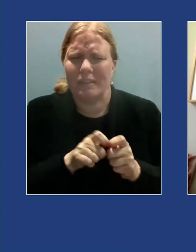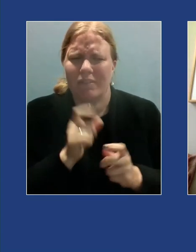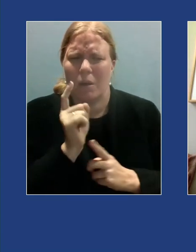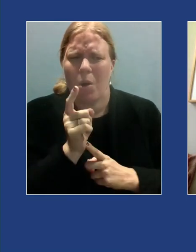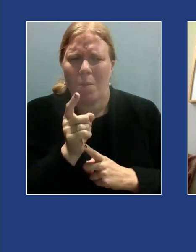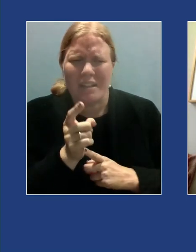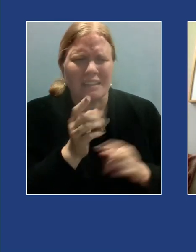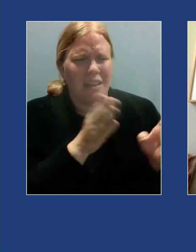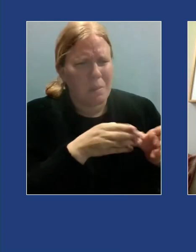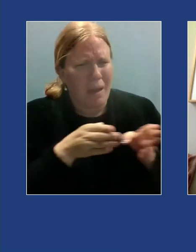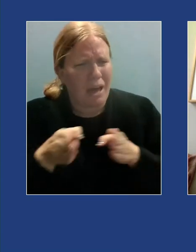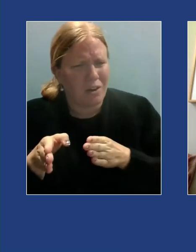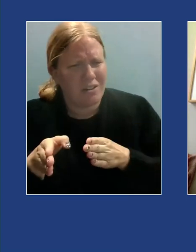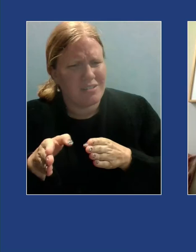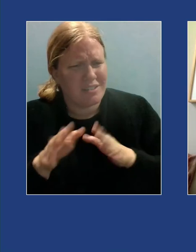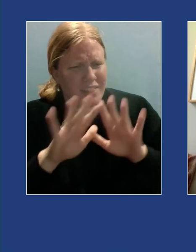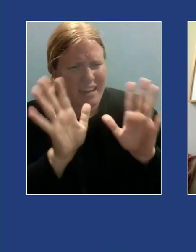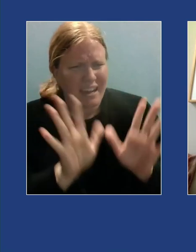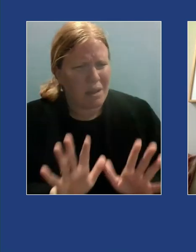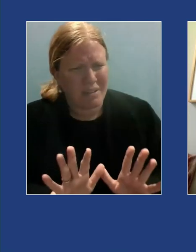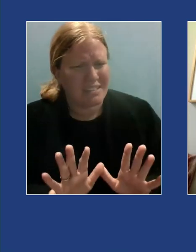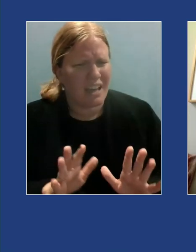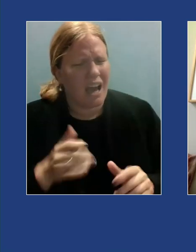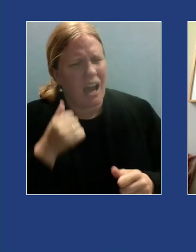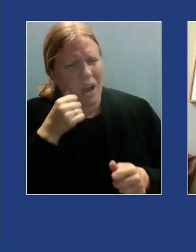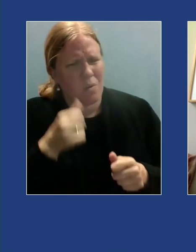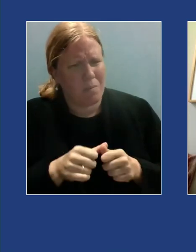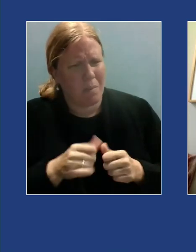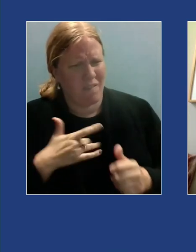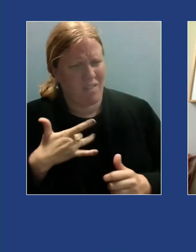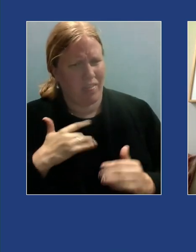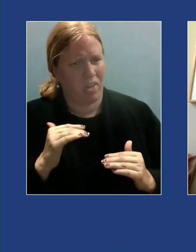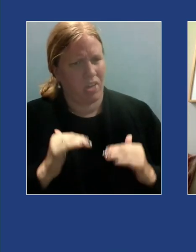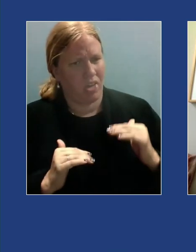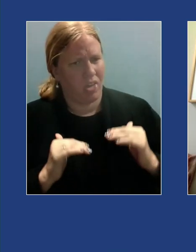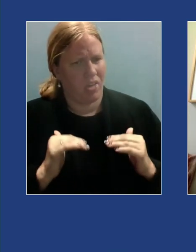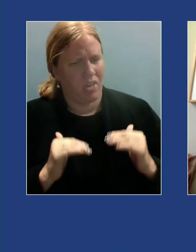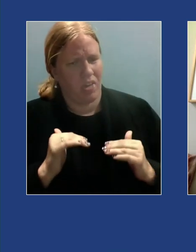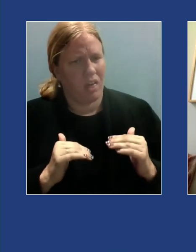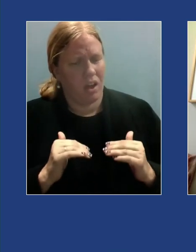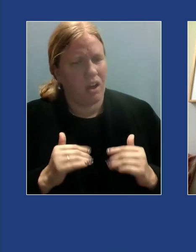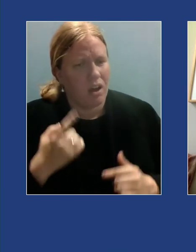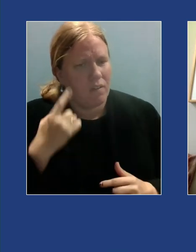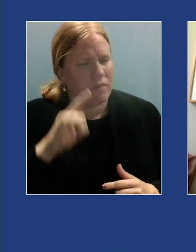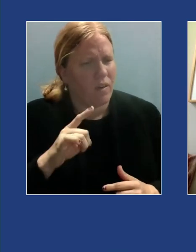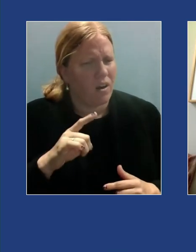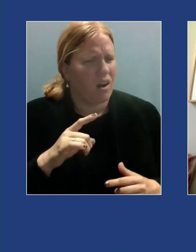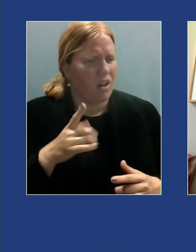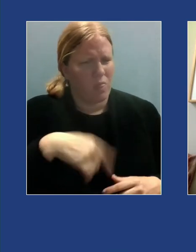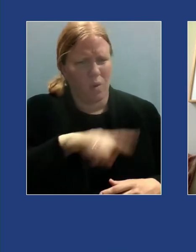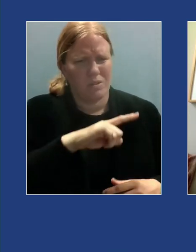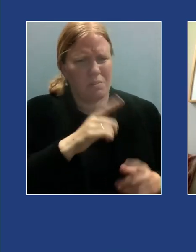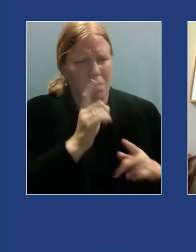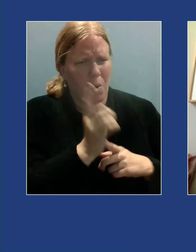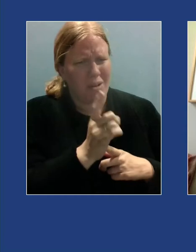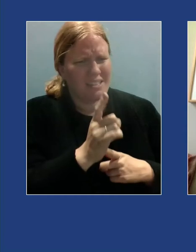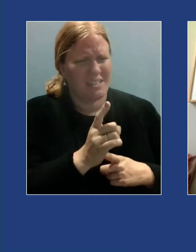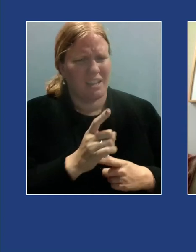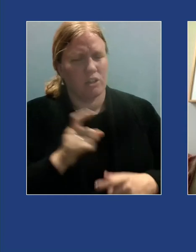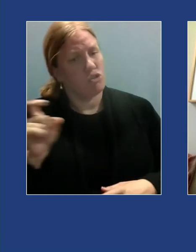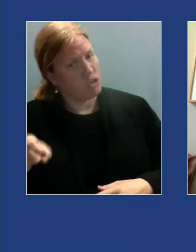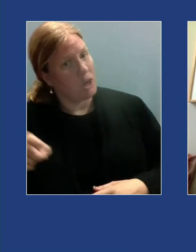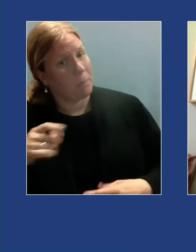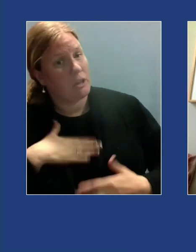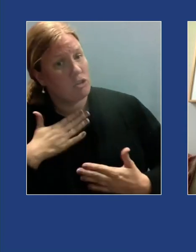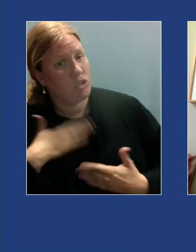I do feel myself re-entering some of the instability that overshadowed joyful moments I can recall so many moments of being